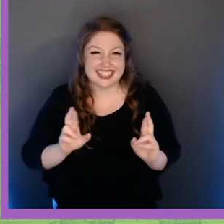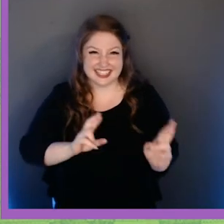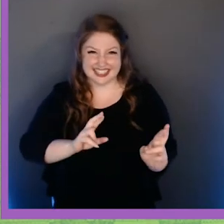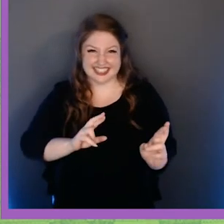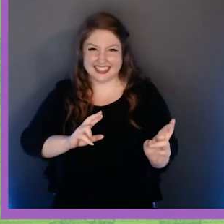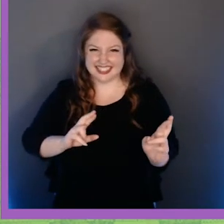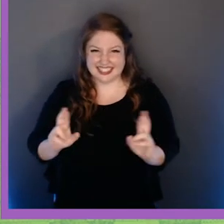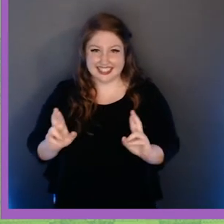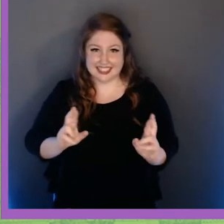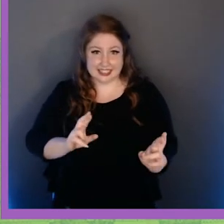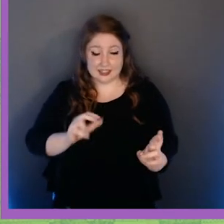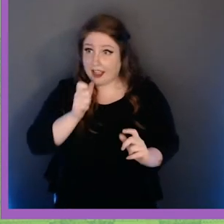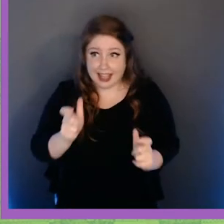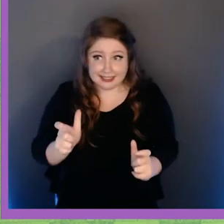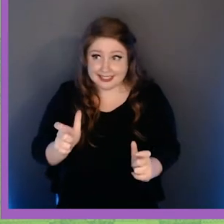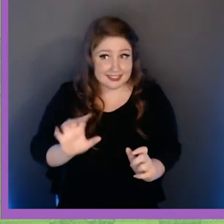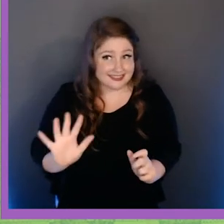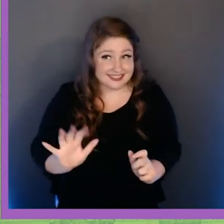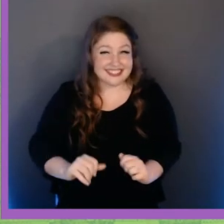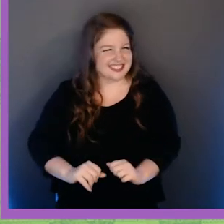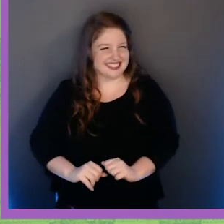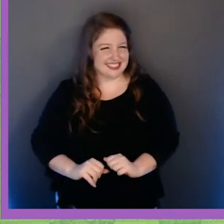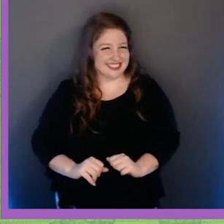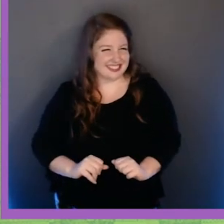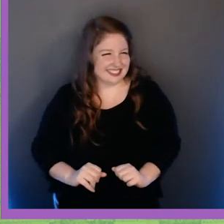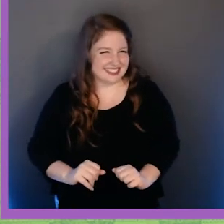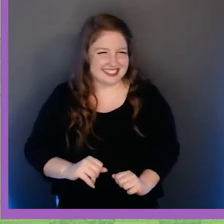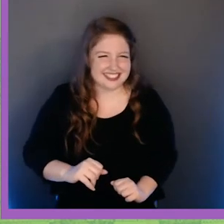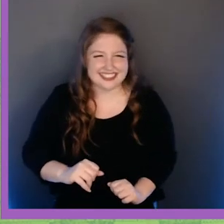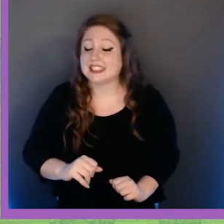Here we go. Not too fast.